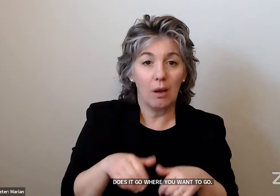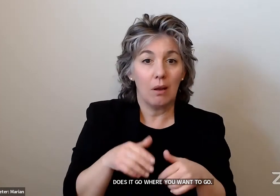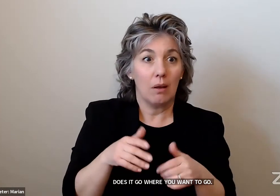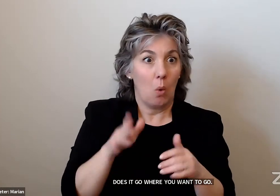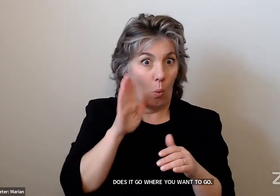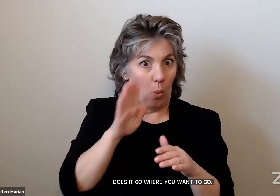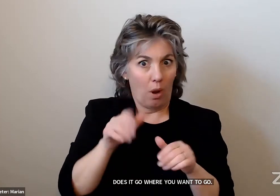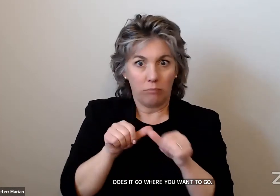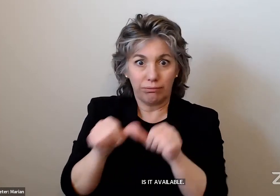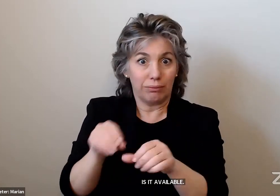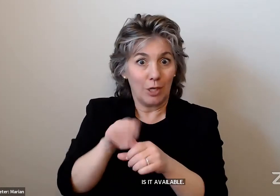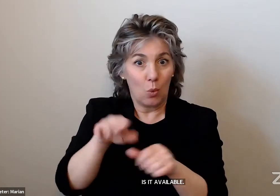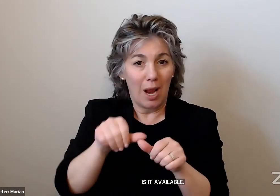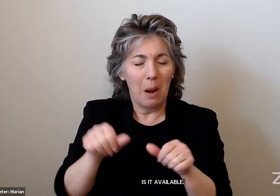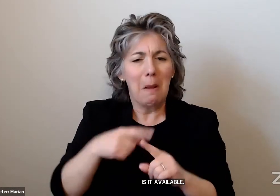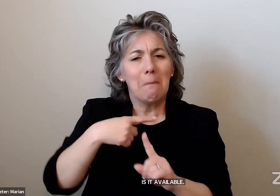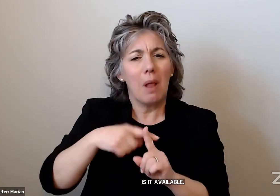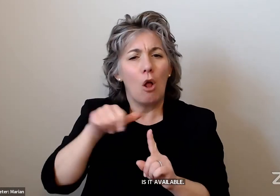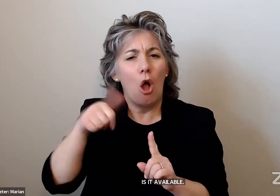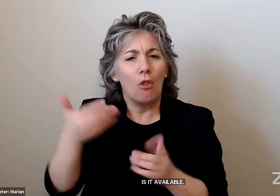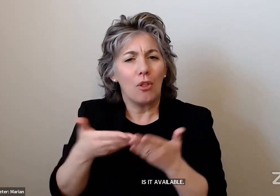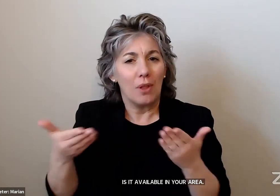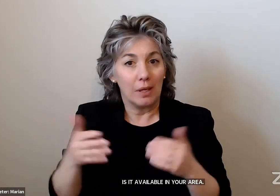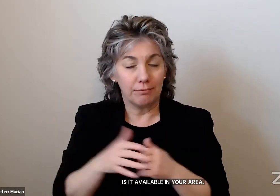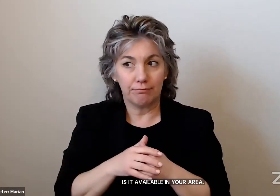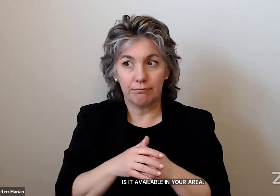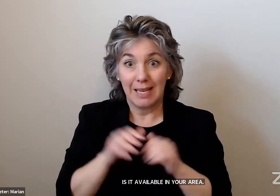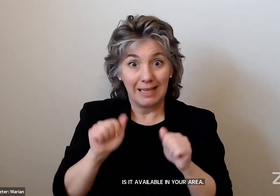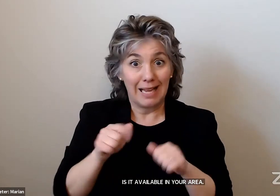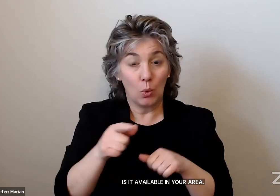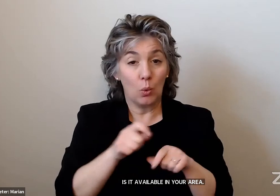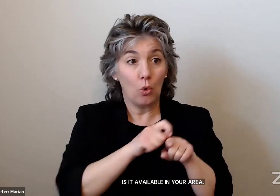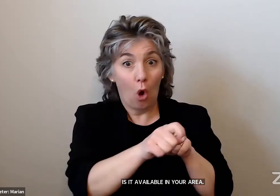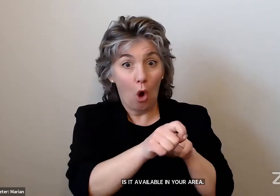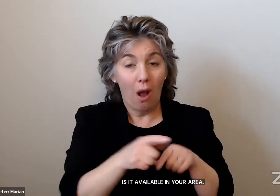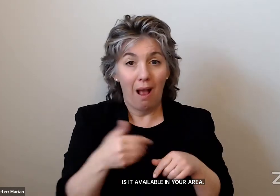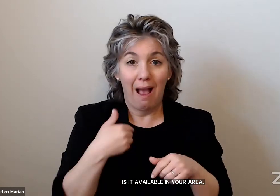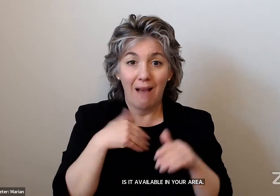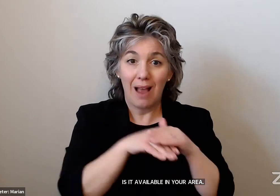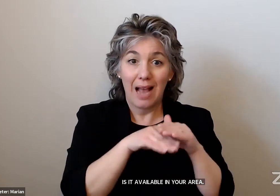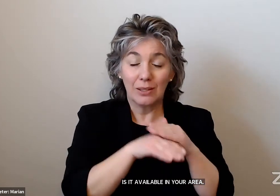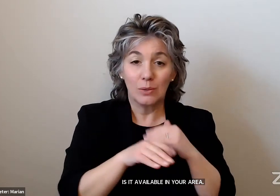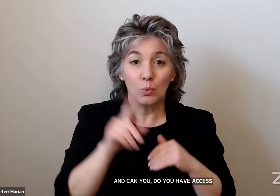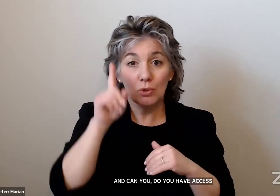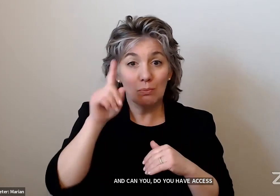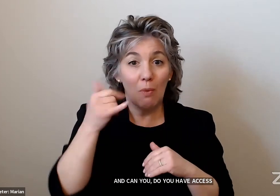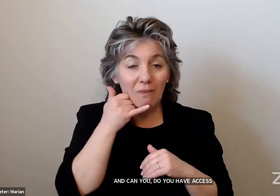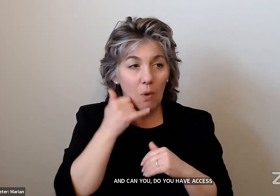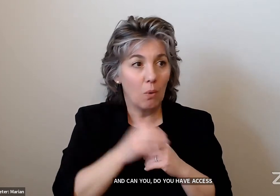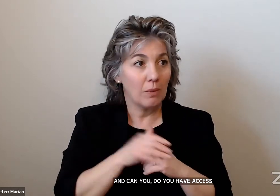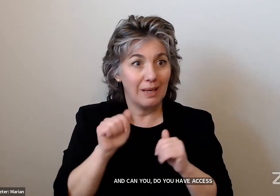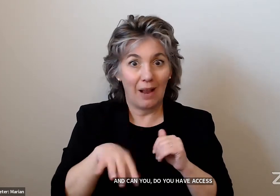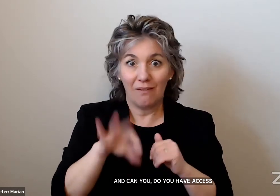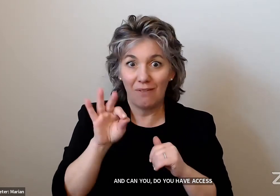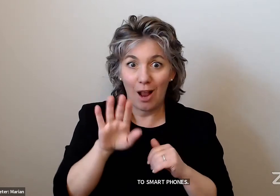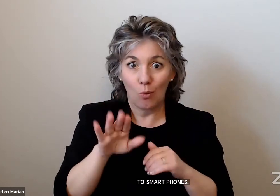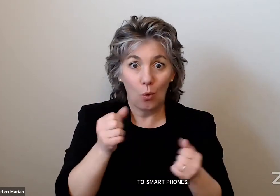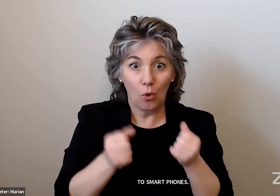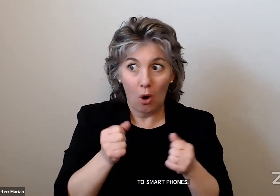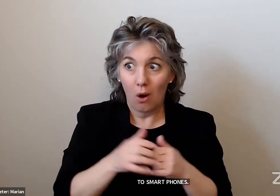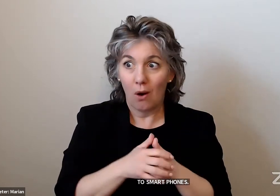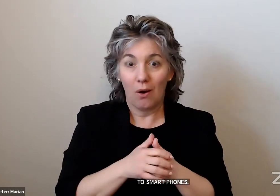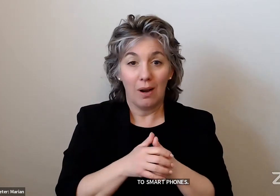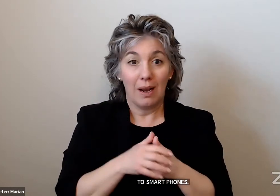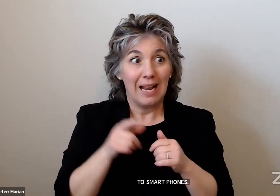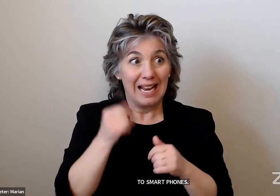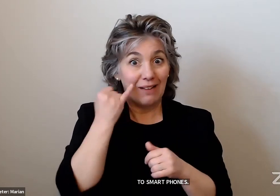area? But also things outside of travel itself. Can you call it? Do you have access to smartphones? Can you use it? Can you find the vehicle? When it drops you off, can you